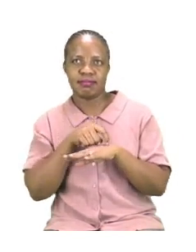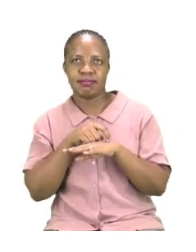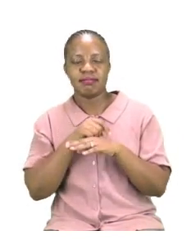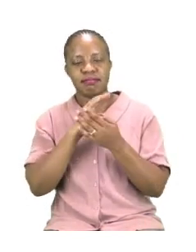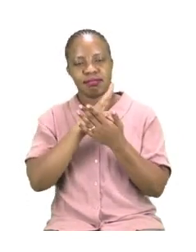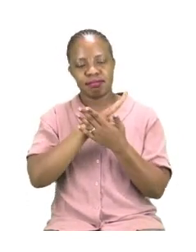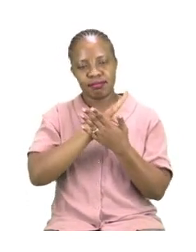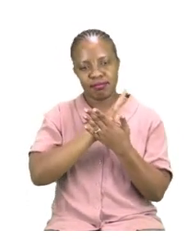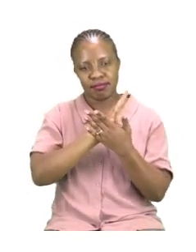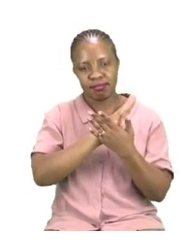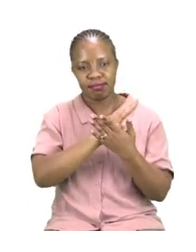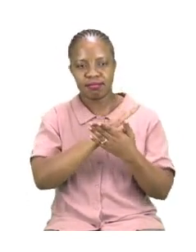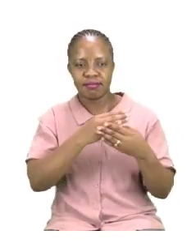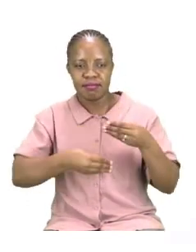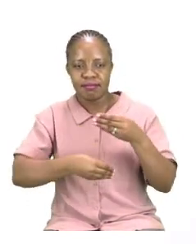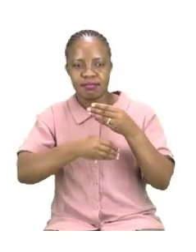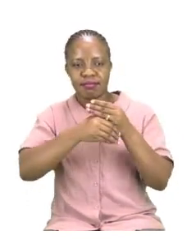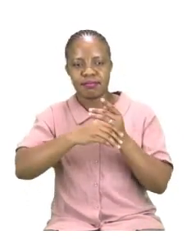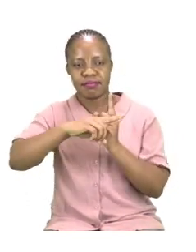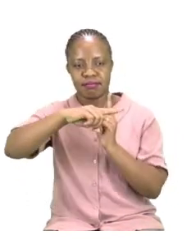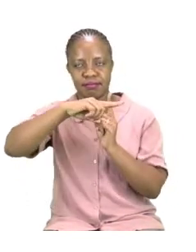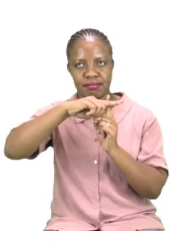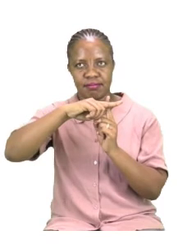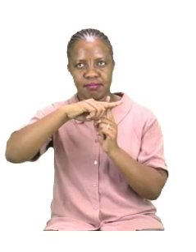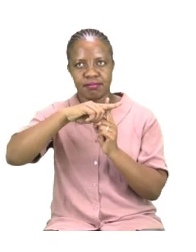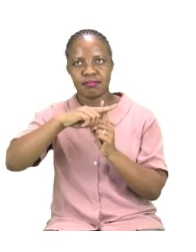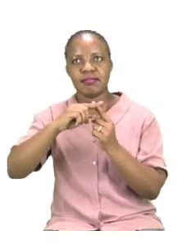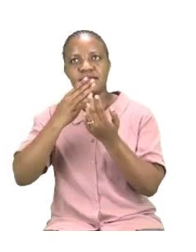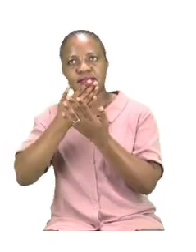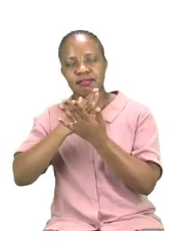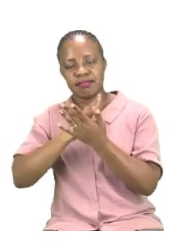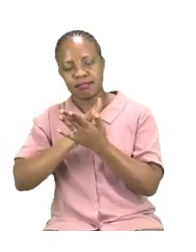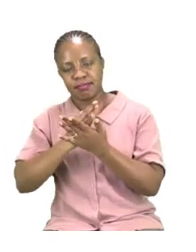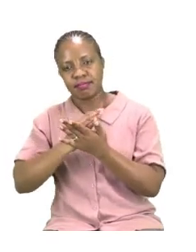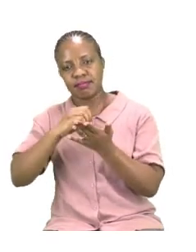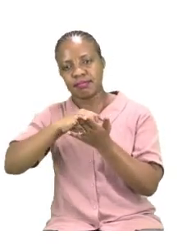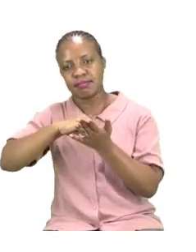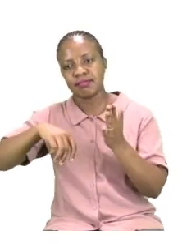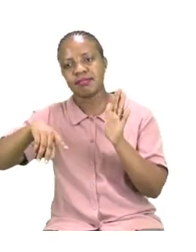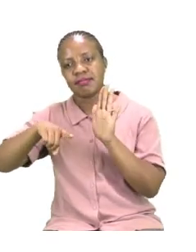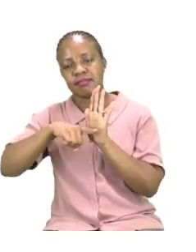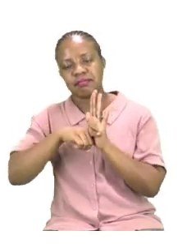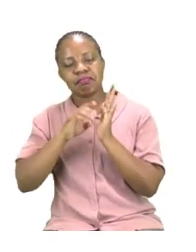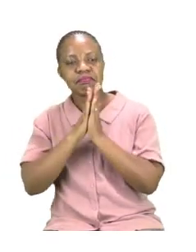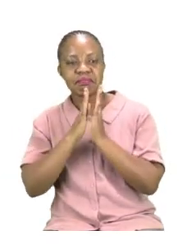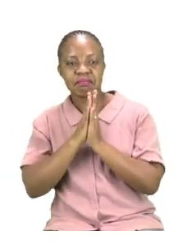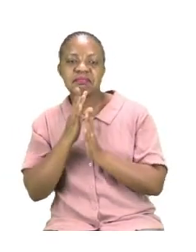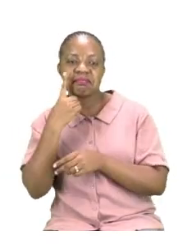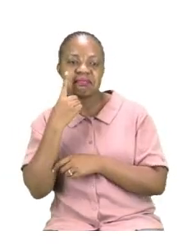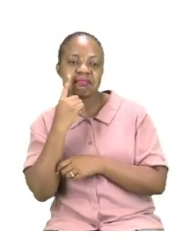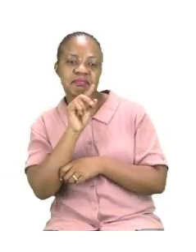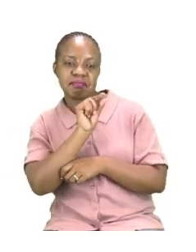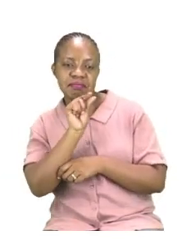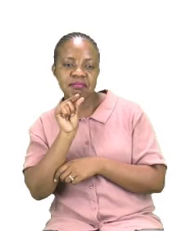subtraction so you need to be very careful with the words that are used. Take your time and we